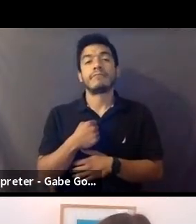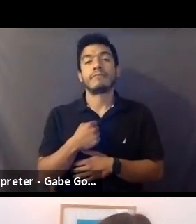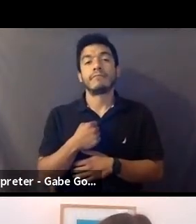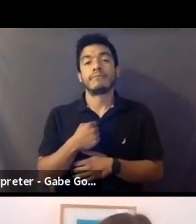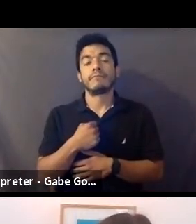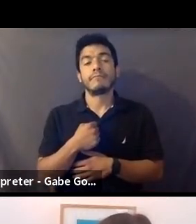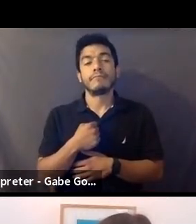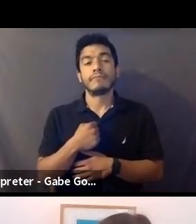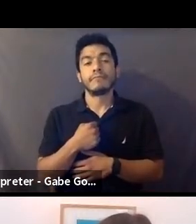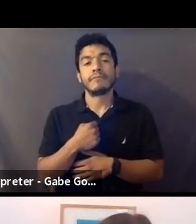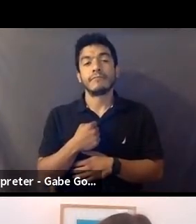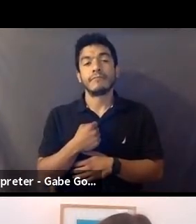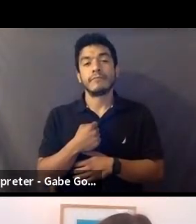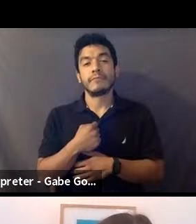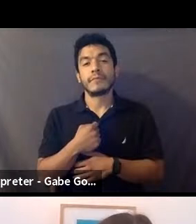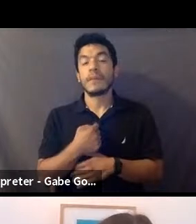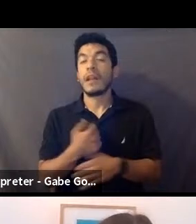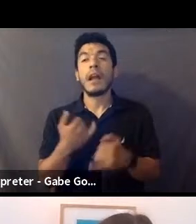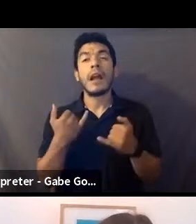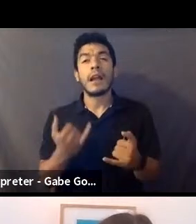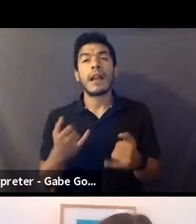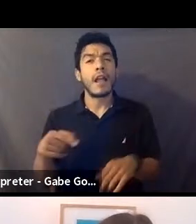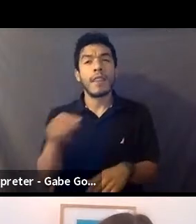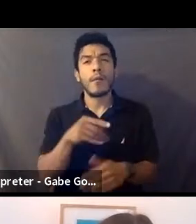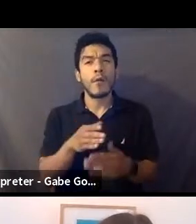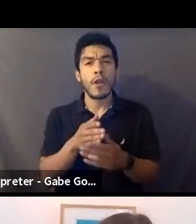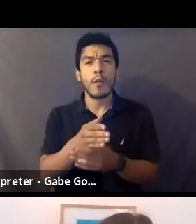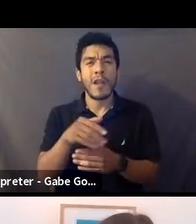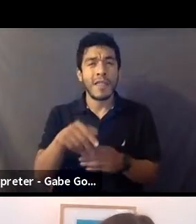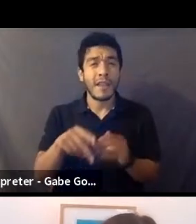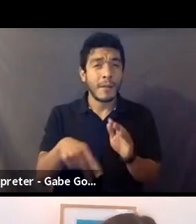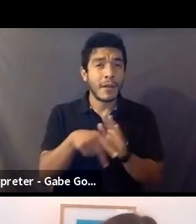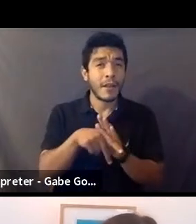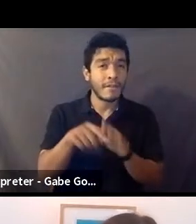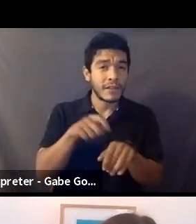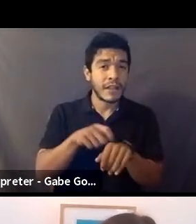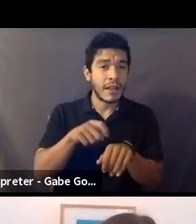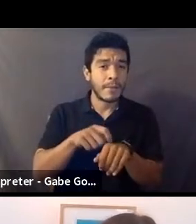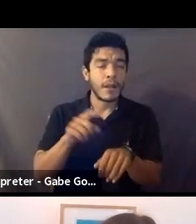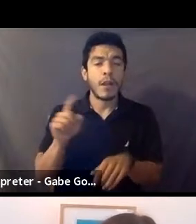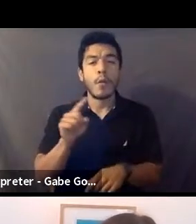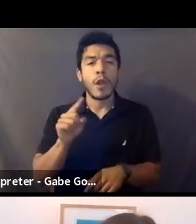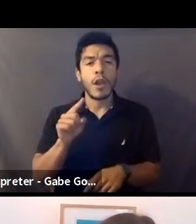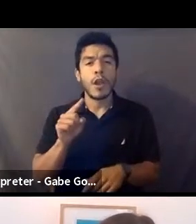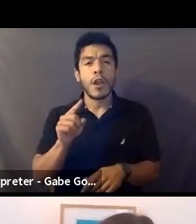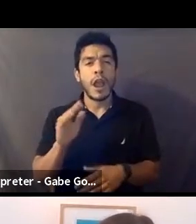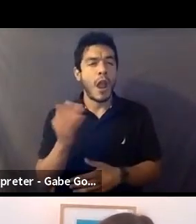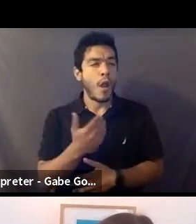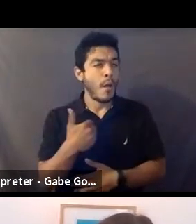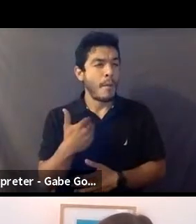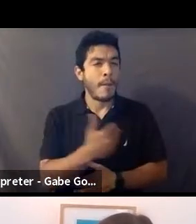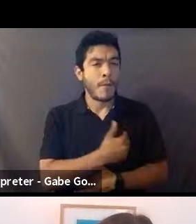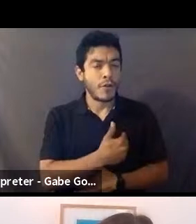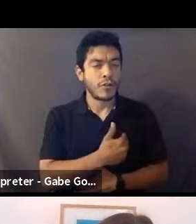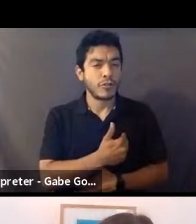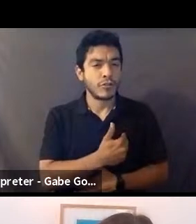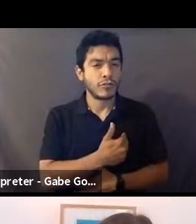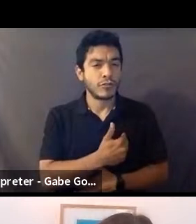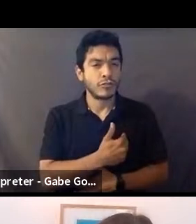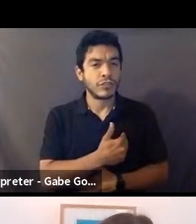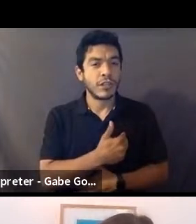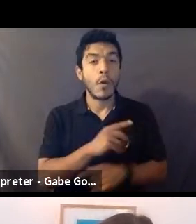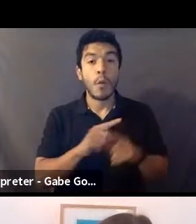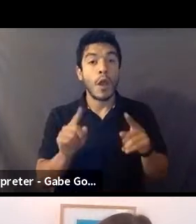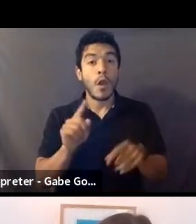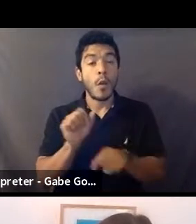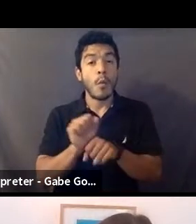you know, now that we're coming through this period of time when, uh, and I think members are really interested in this. We're coming through this period of time where work is